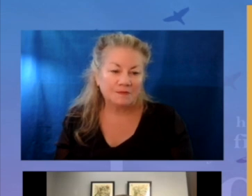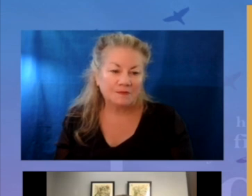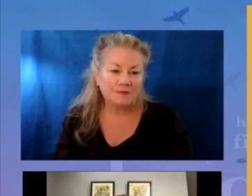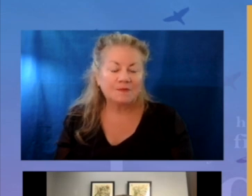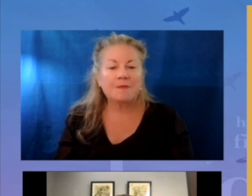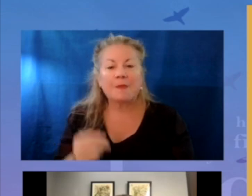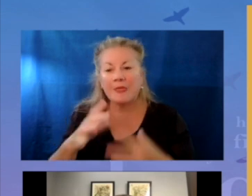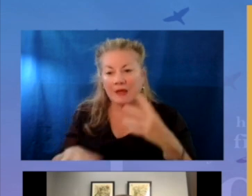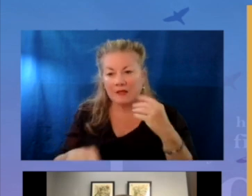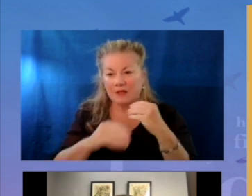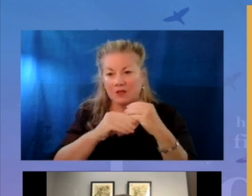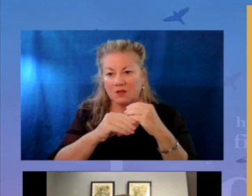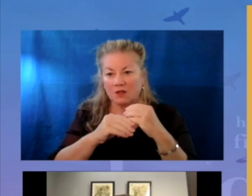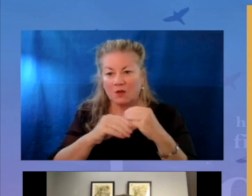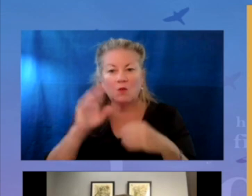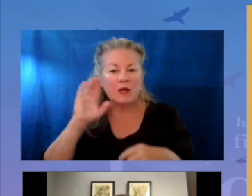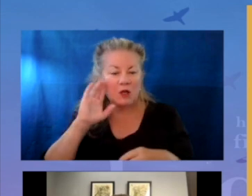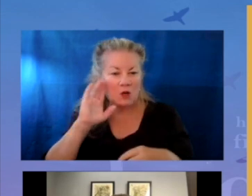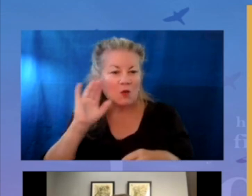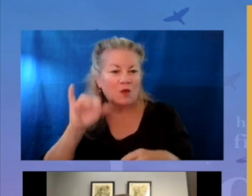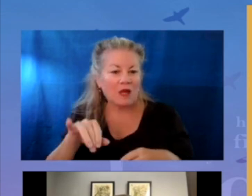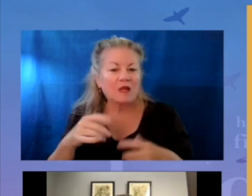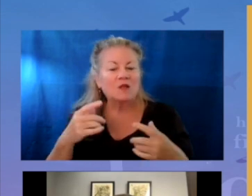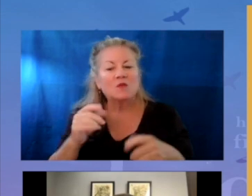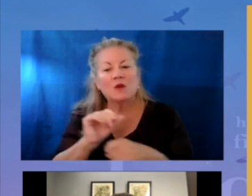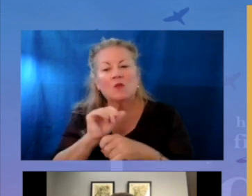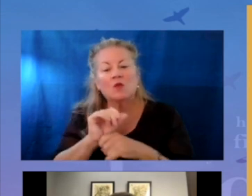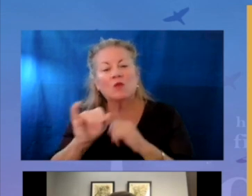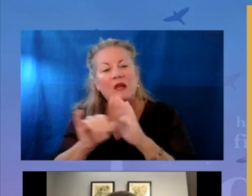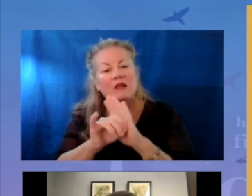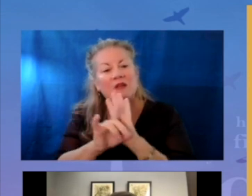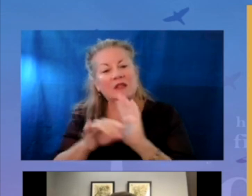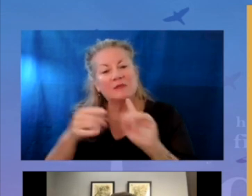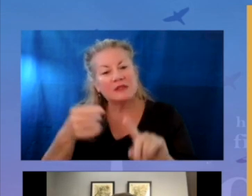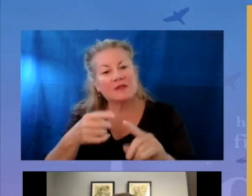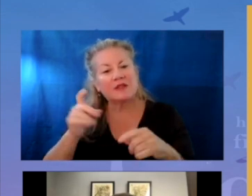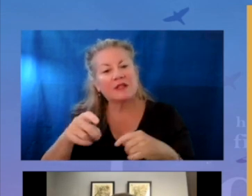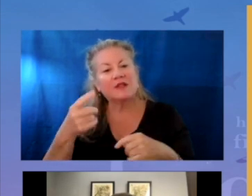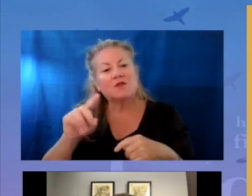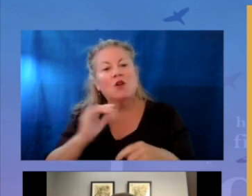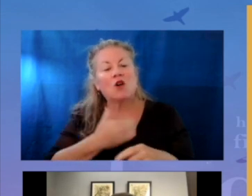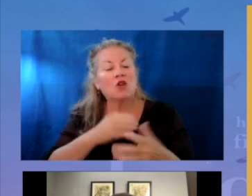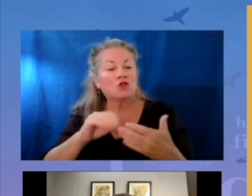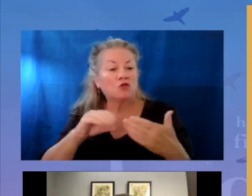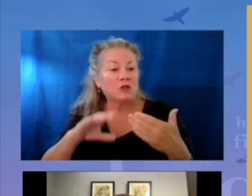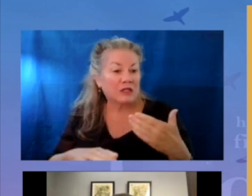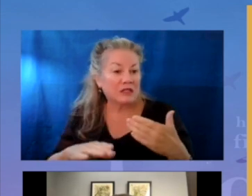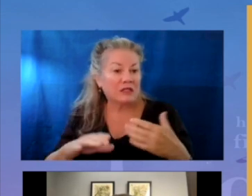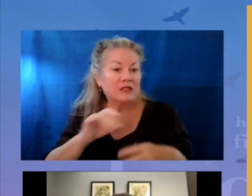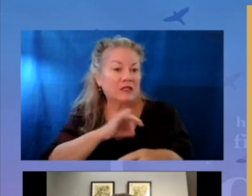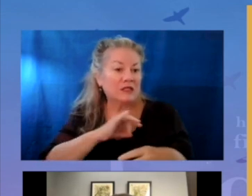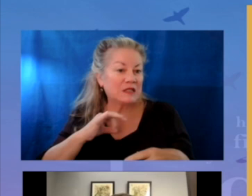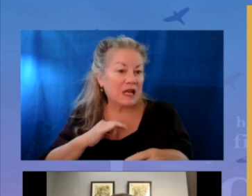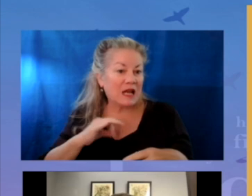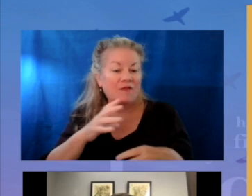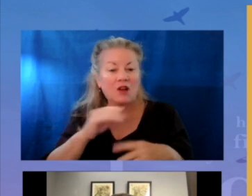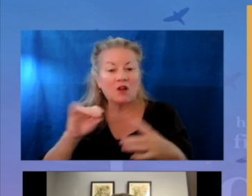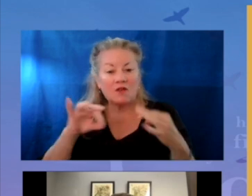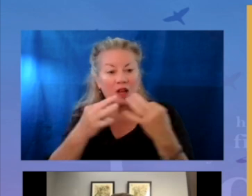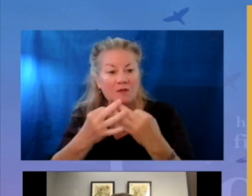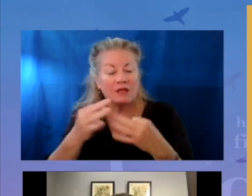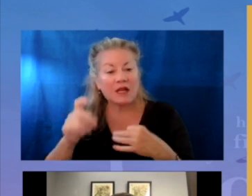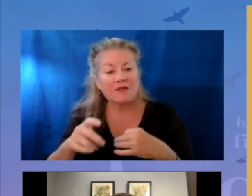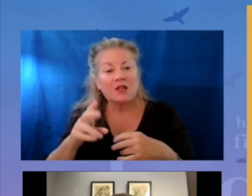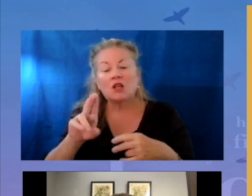In addition, we knew that as we worked to identify specific needs for our students, staff, and even our